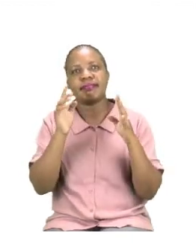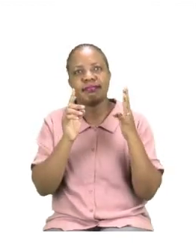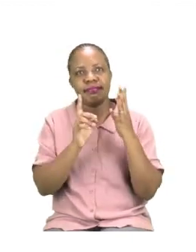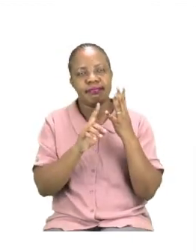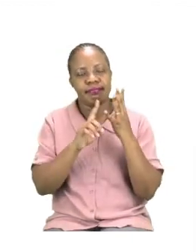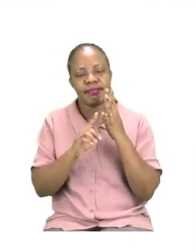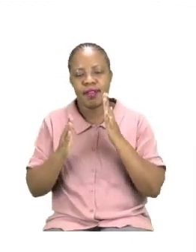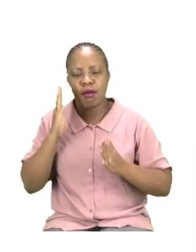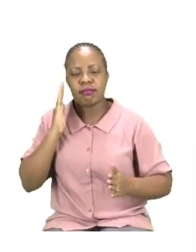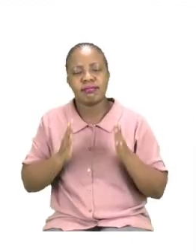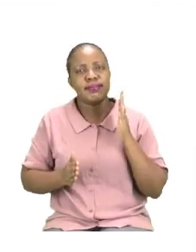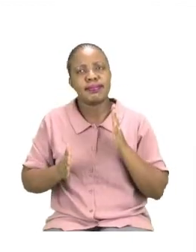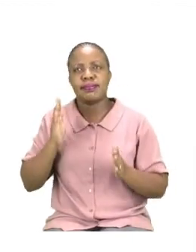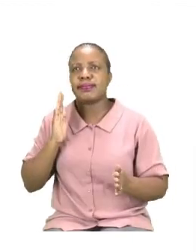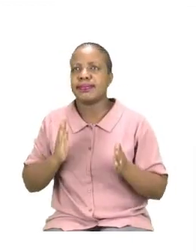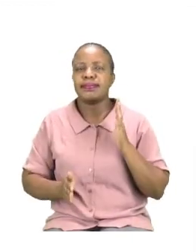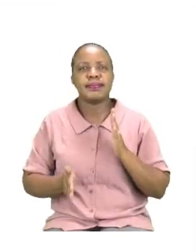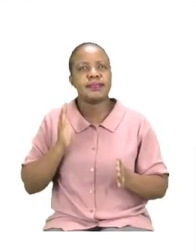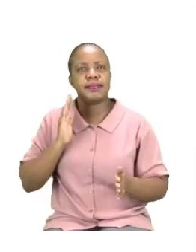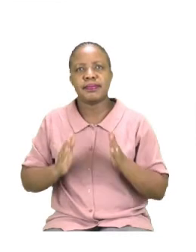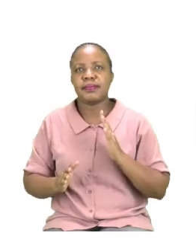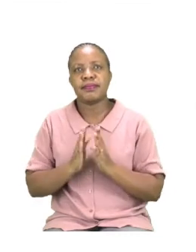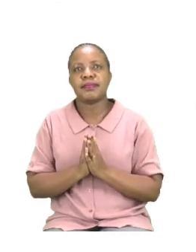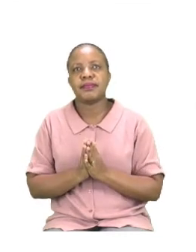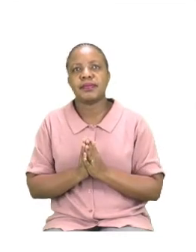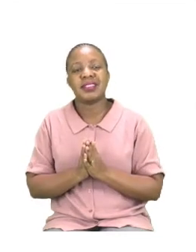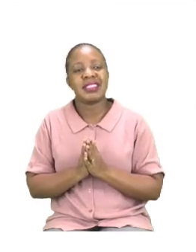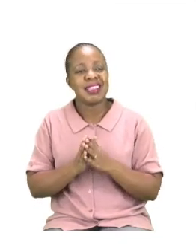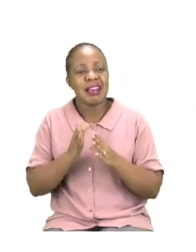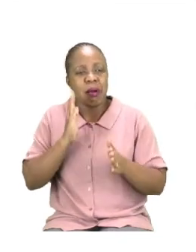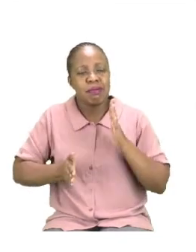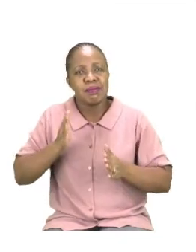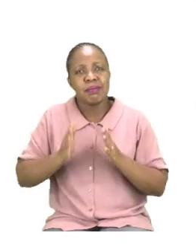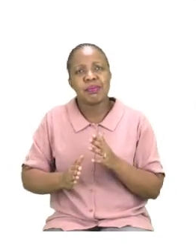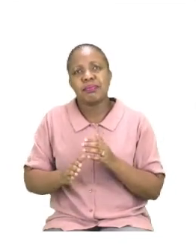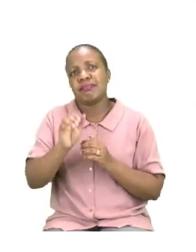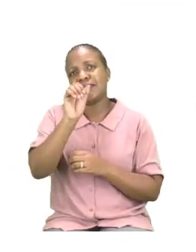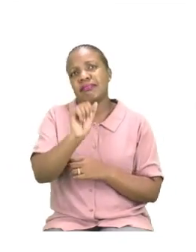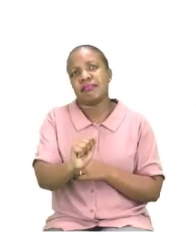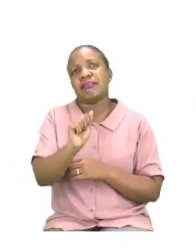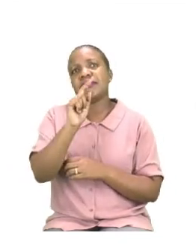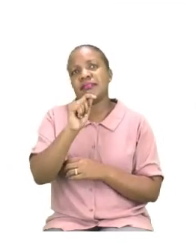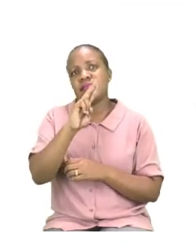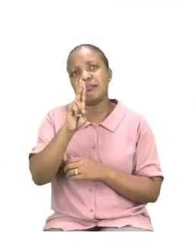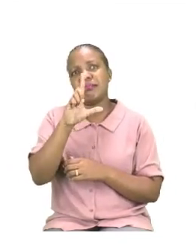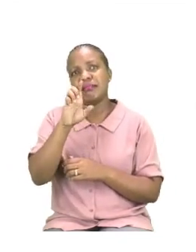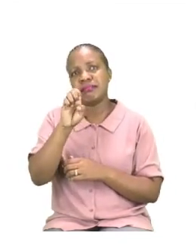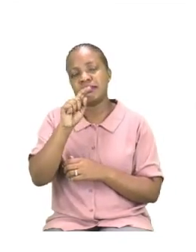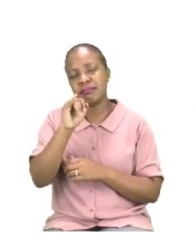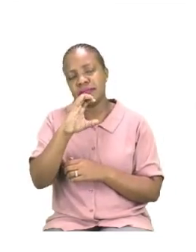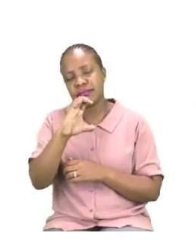Now athletics is a group of events that are taken as a sport.